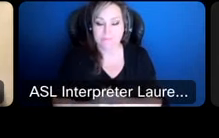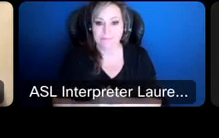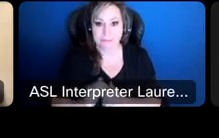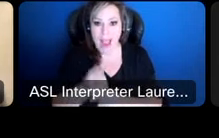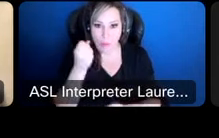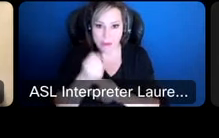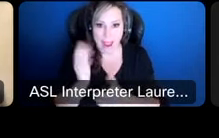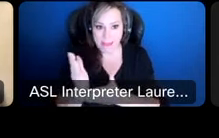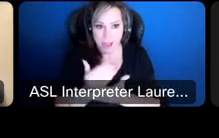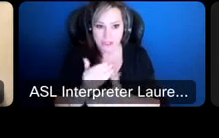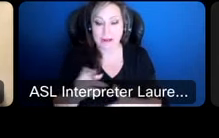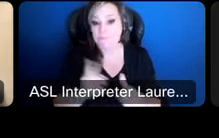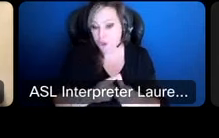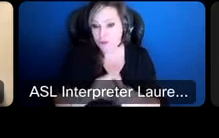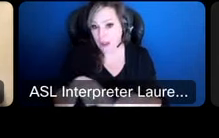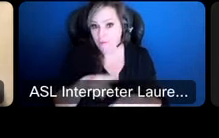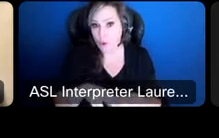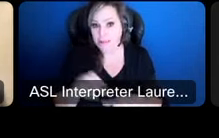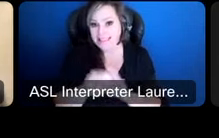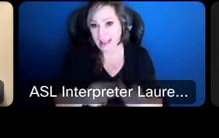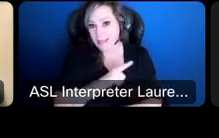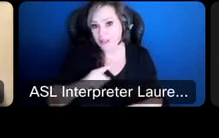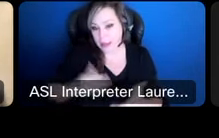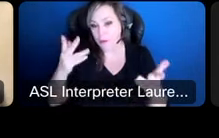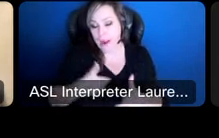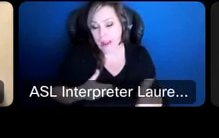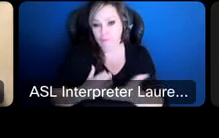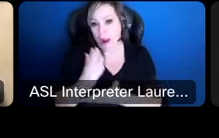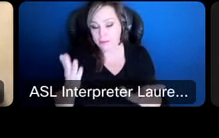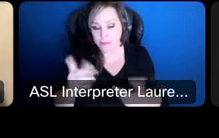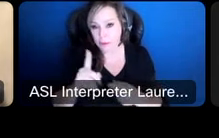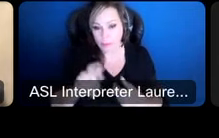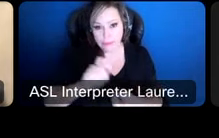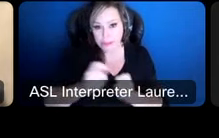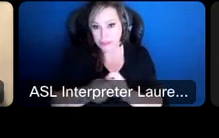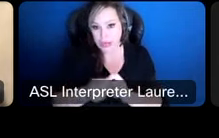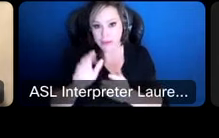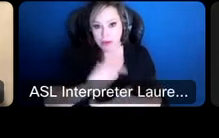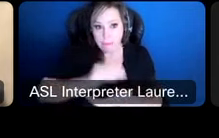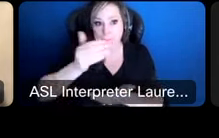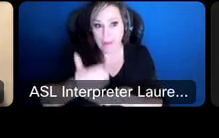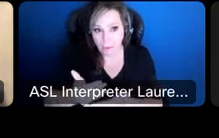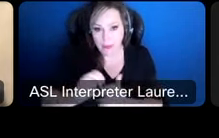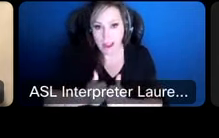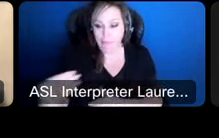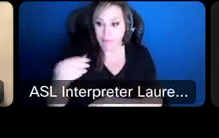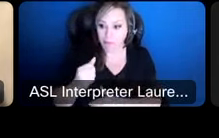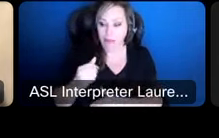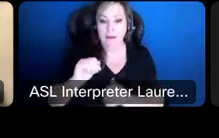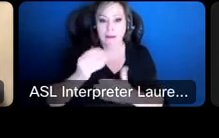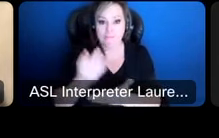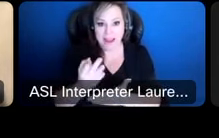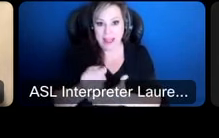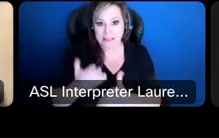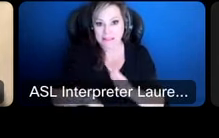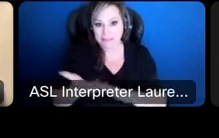the first one of of is the state legislature you know they have the right um to change how the finance system works but they also sometimes in